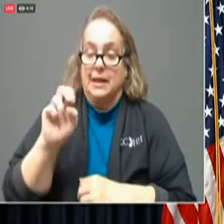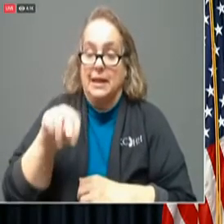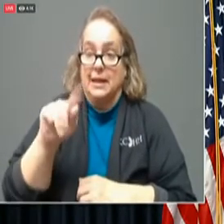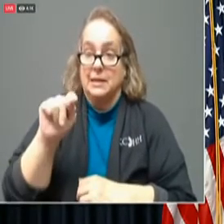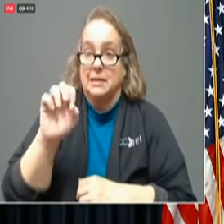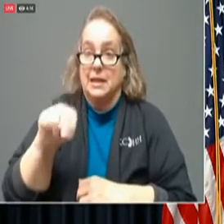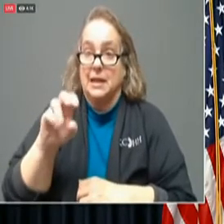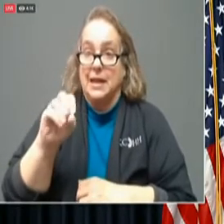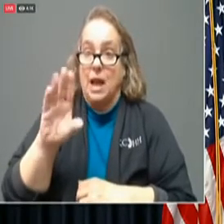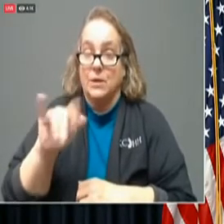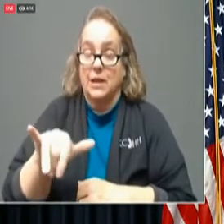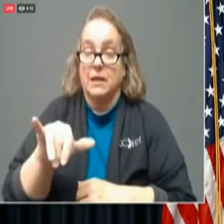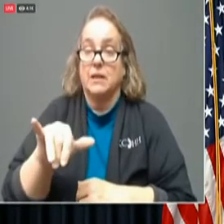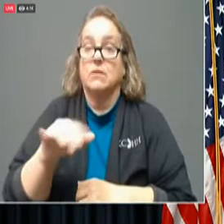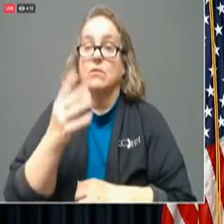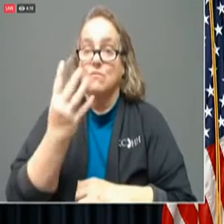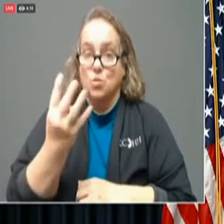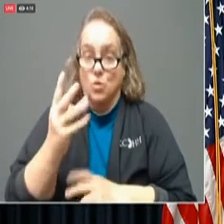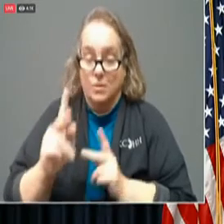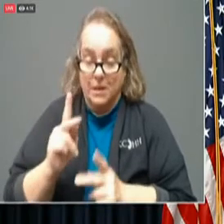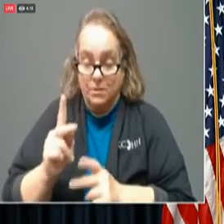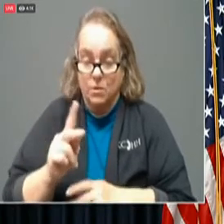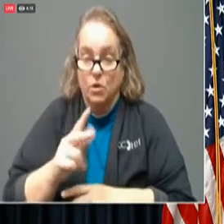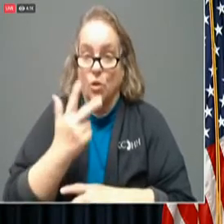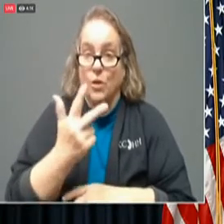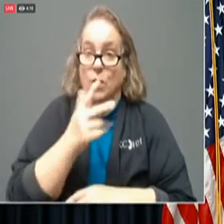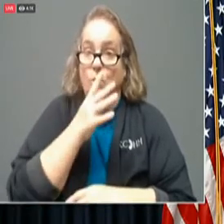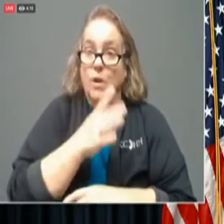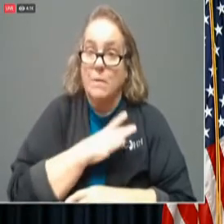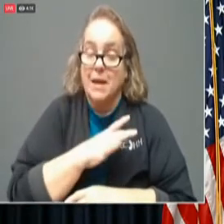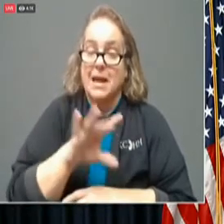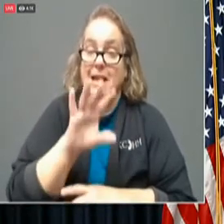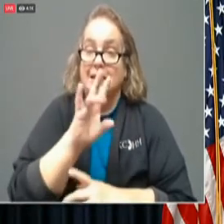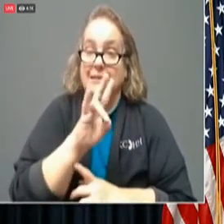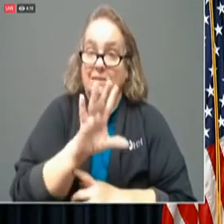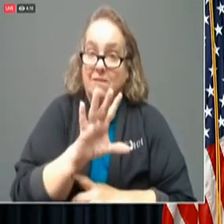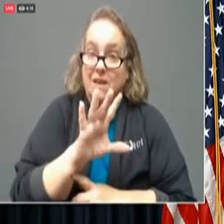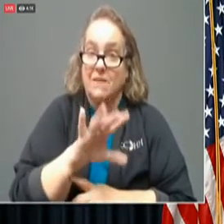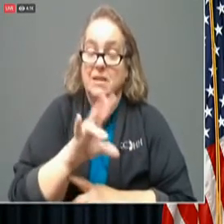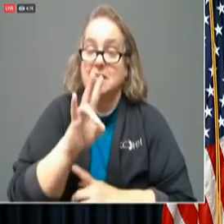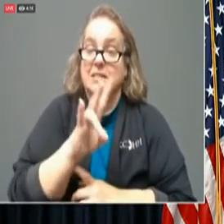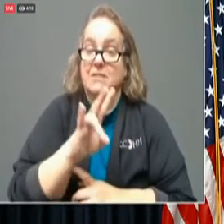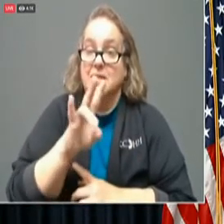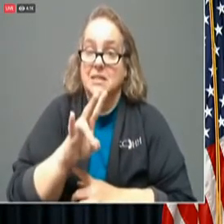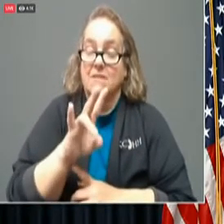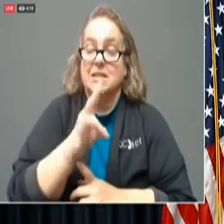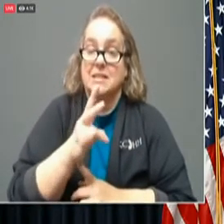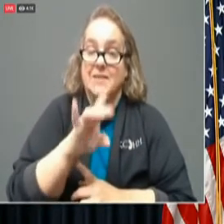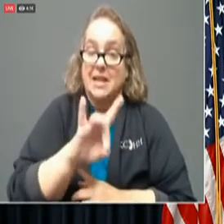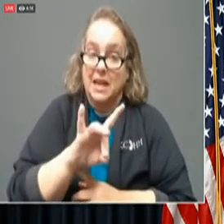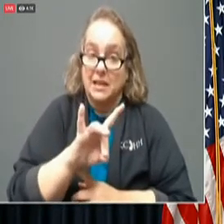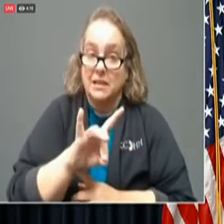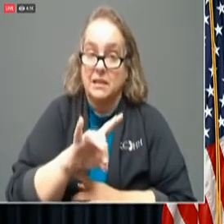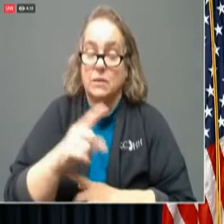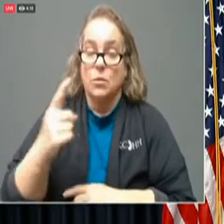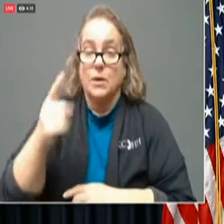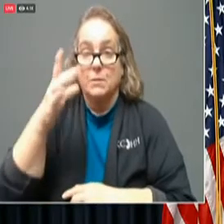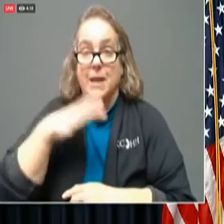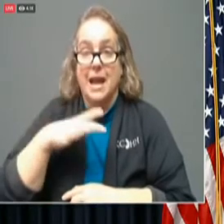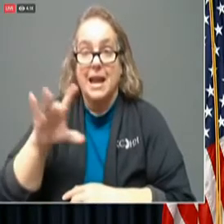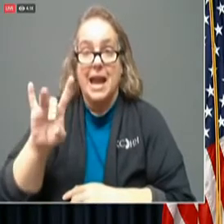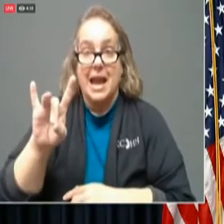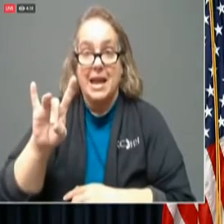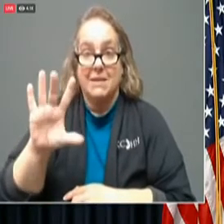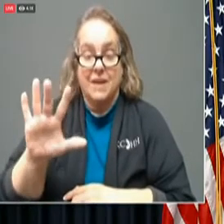four additional individuals, three women ages 75 77 and 78 and an 85 year old man.